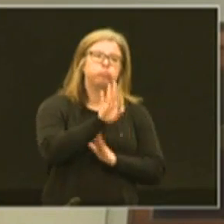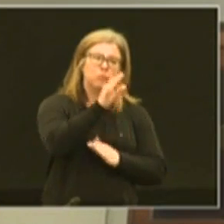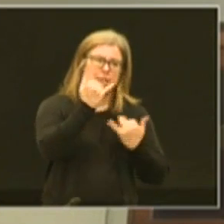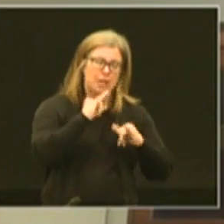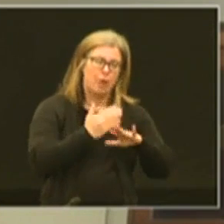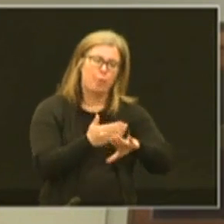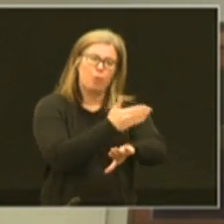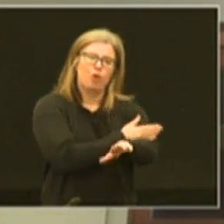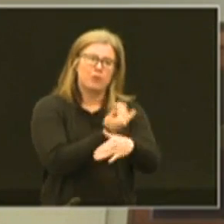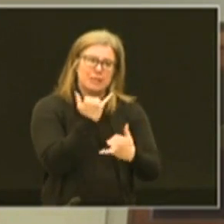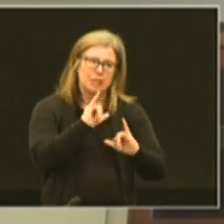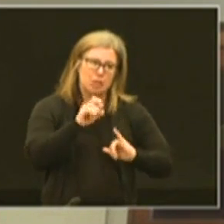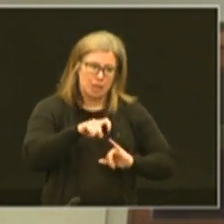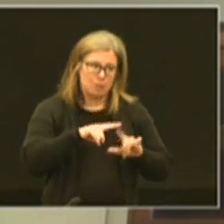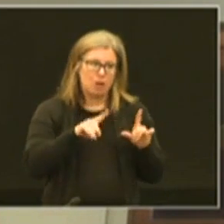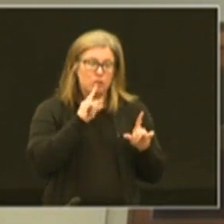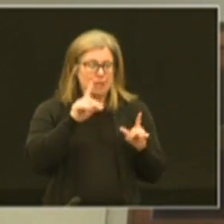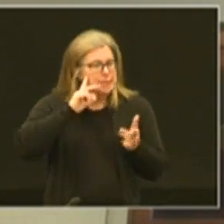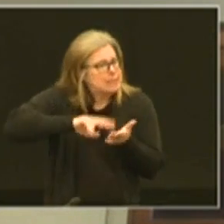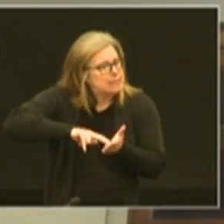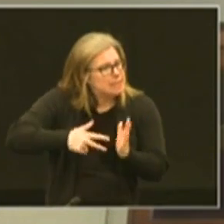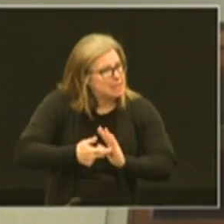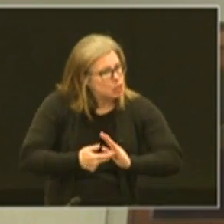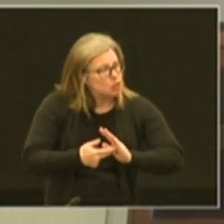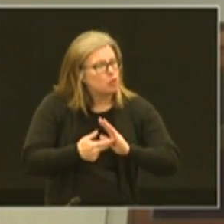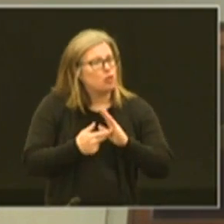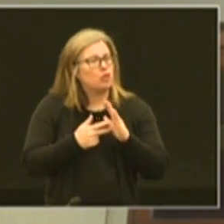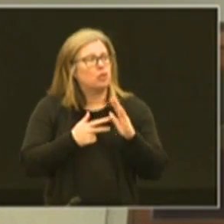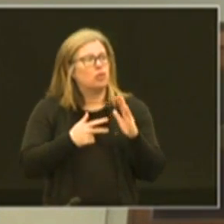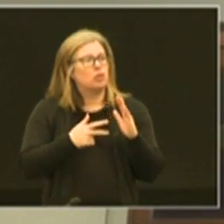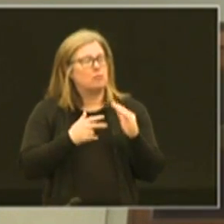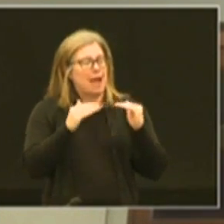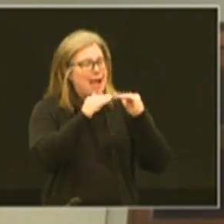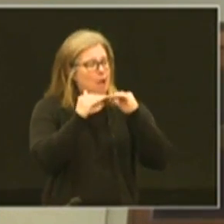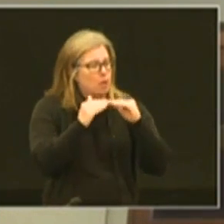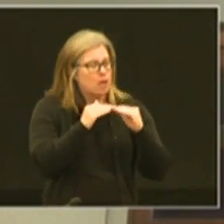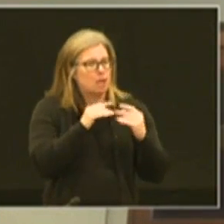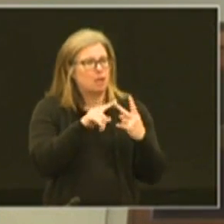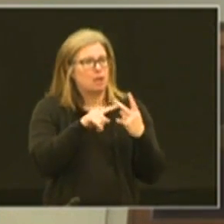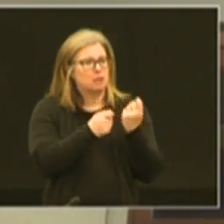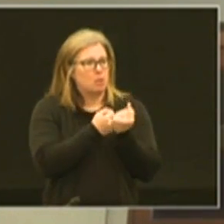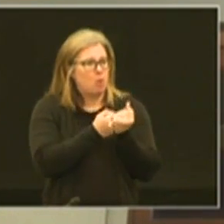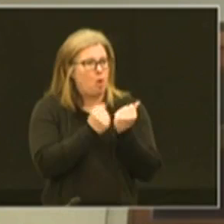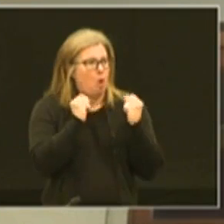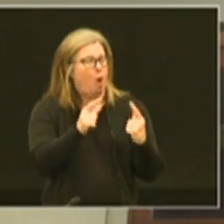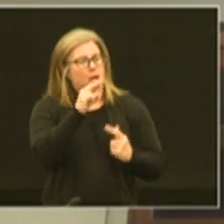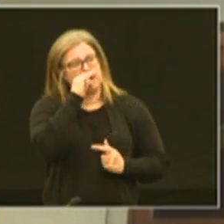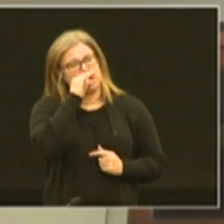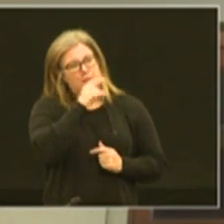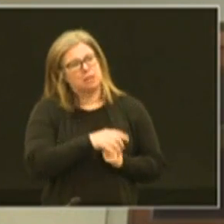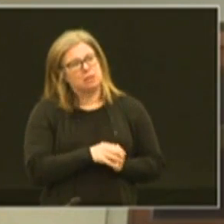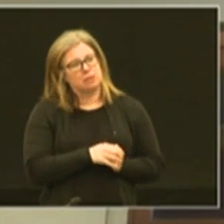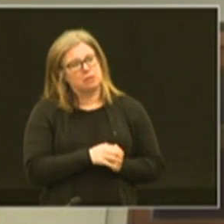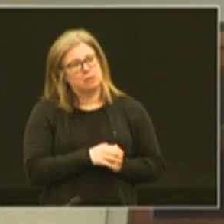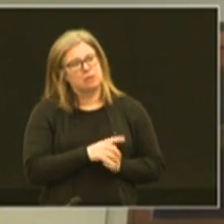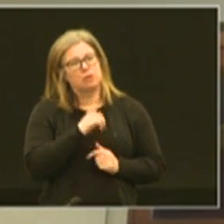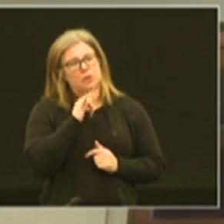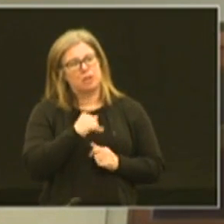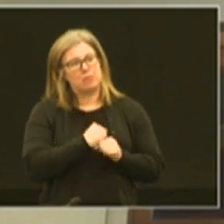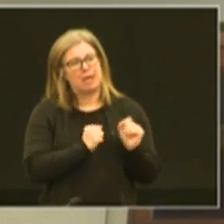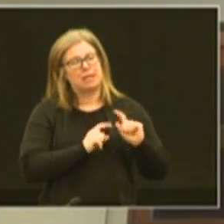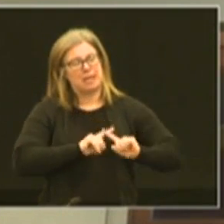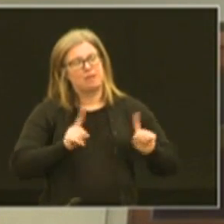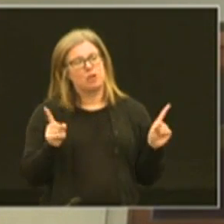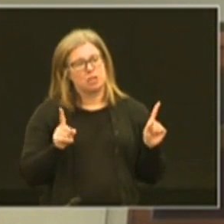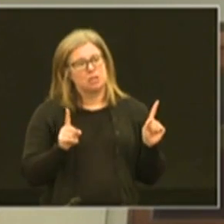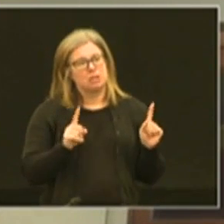improvements to make but really being intentional about equity and supporting all of our kids has really made a